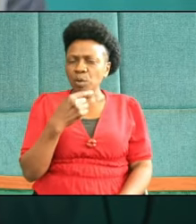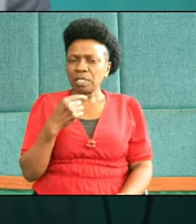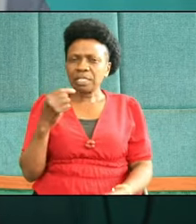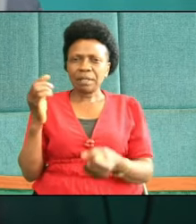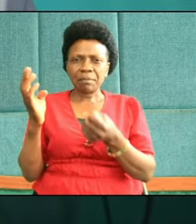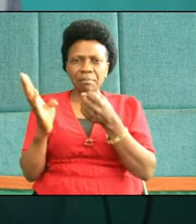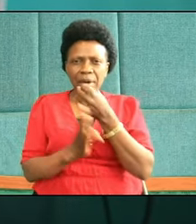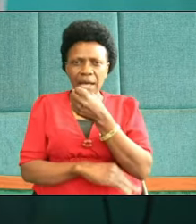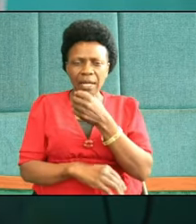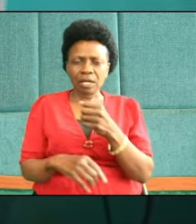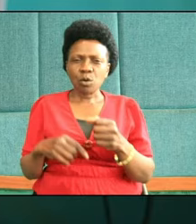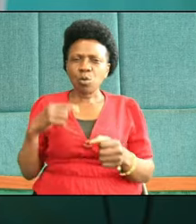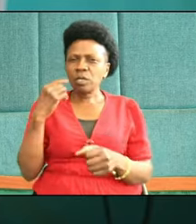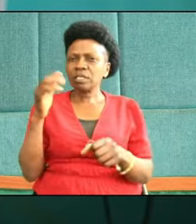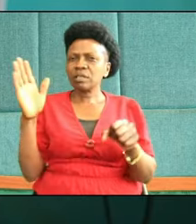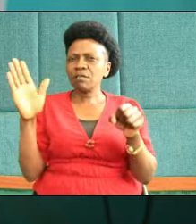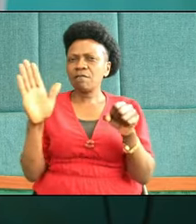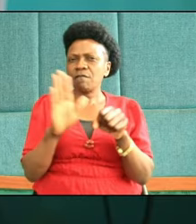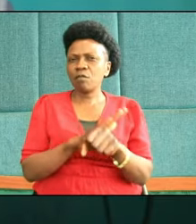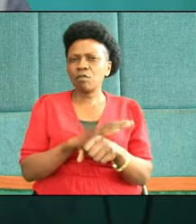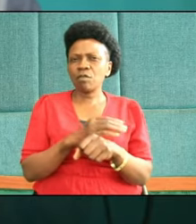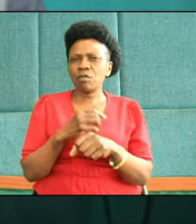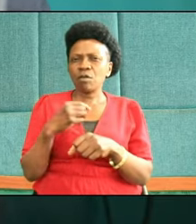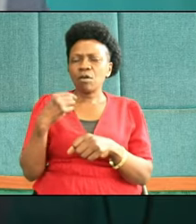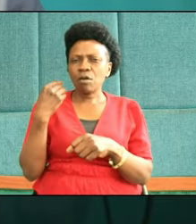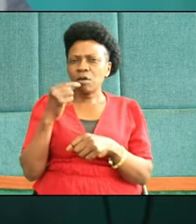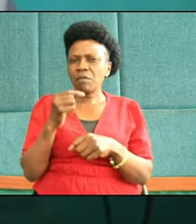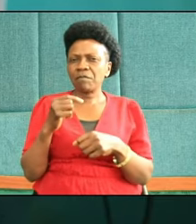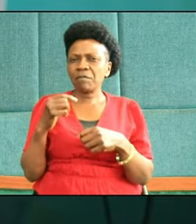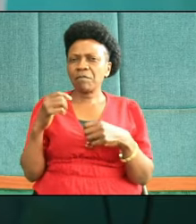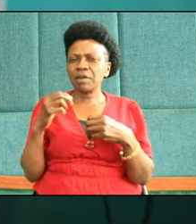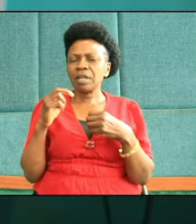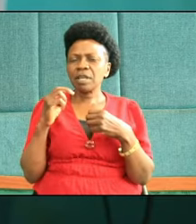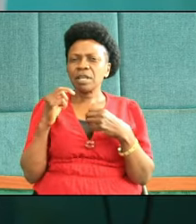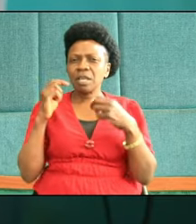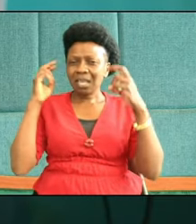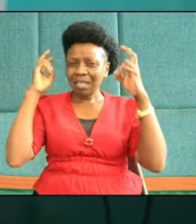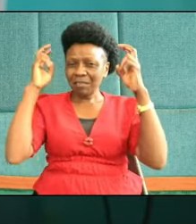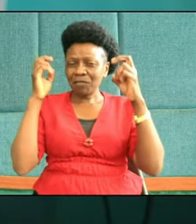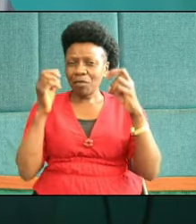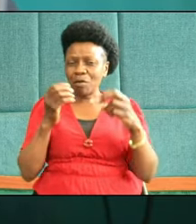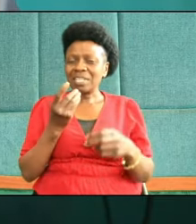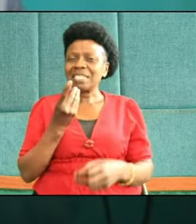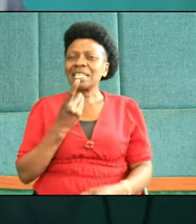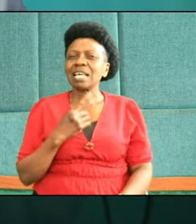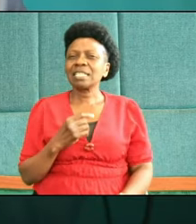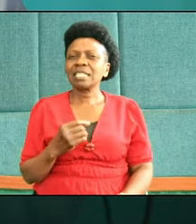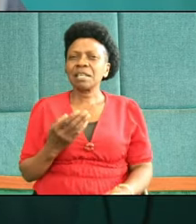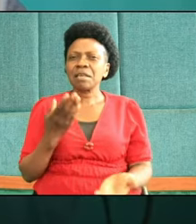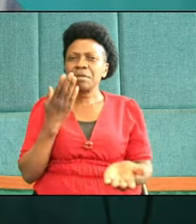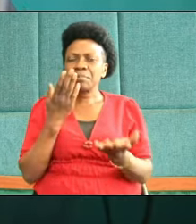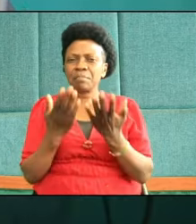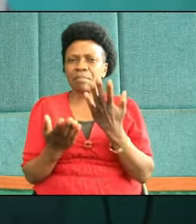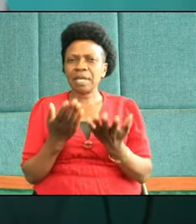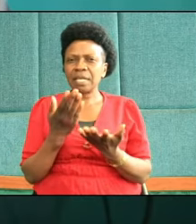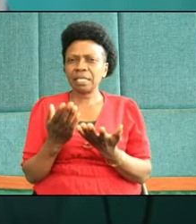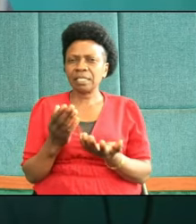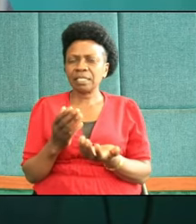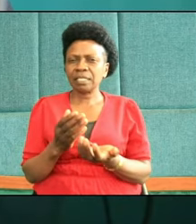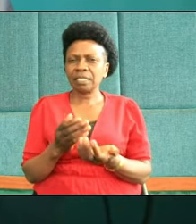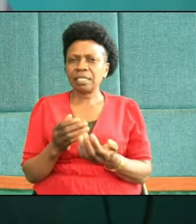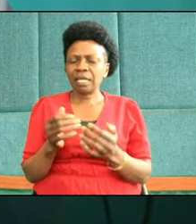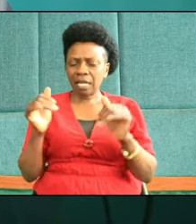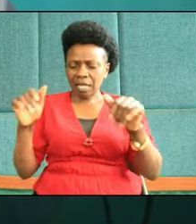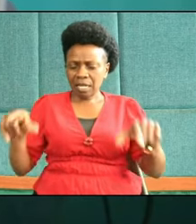who is full of ill intentions, ill motives, may dine with him